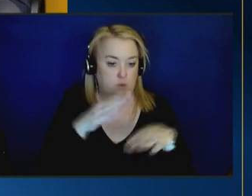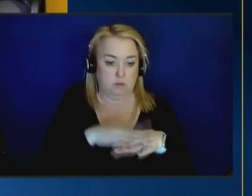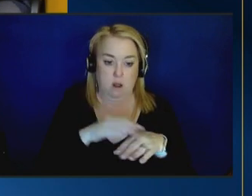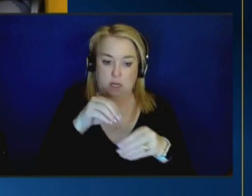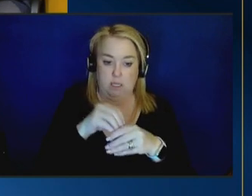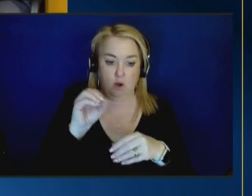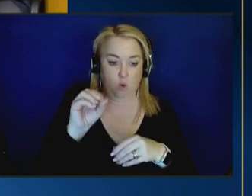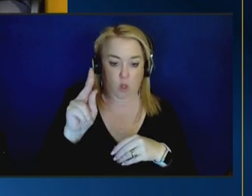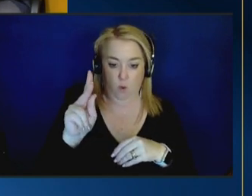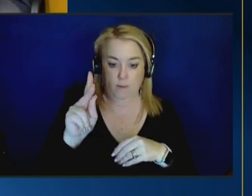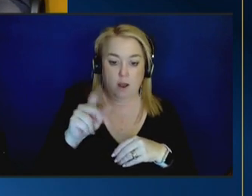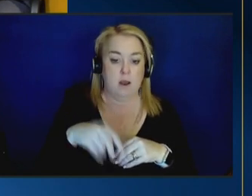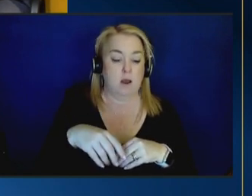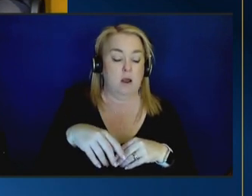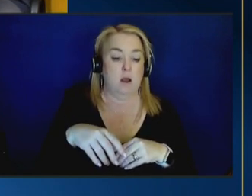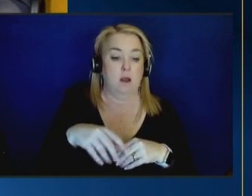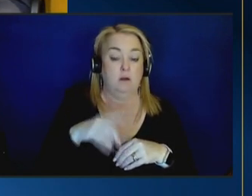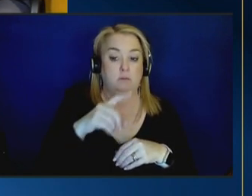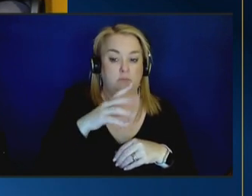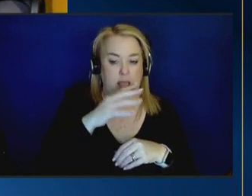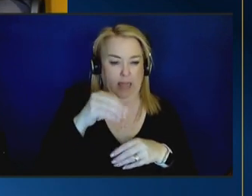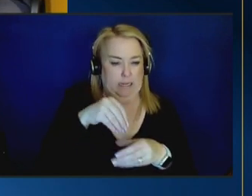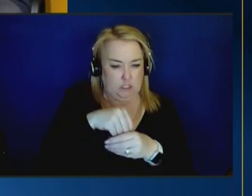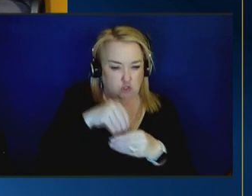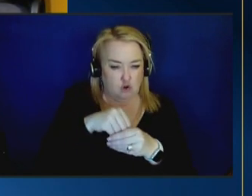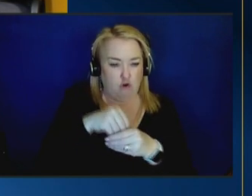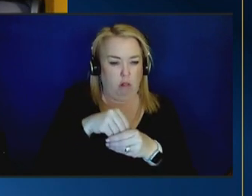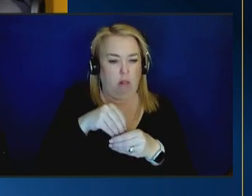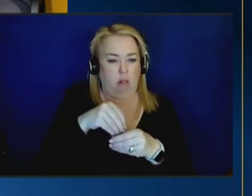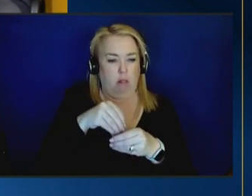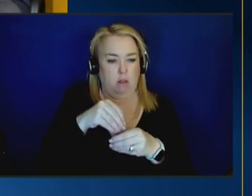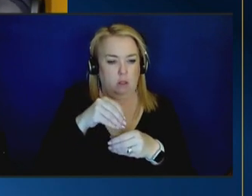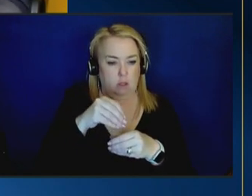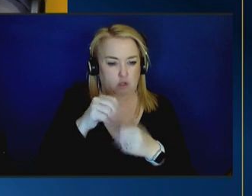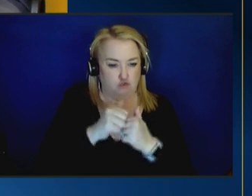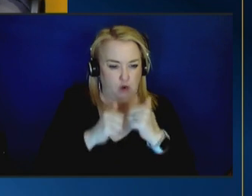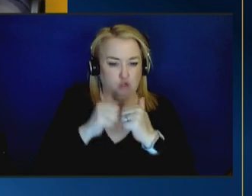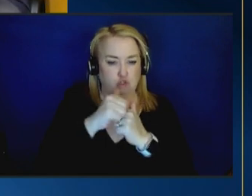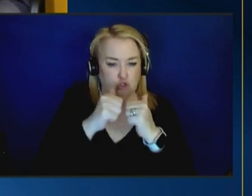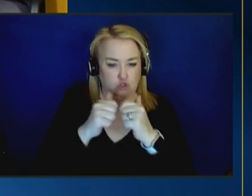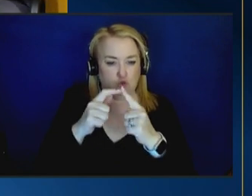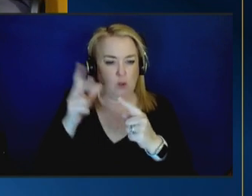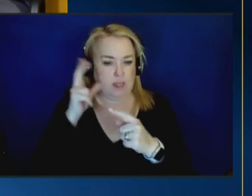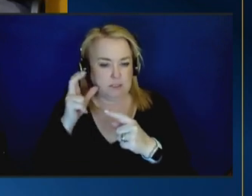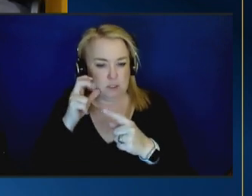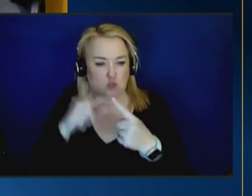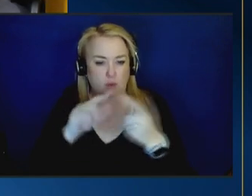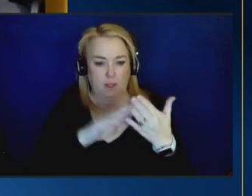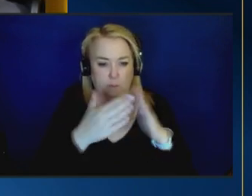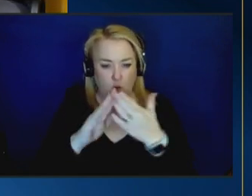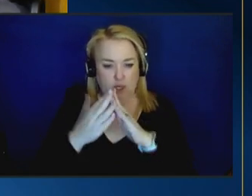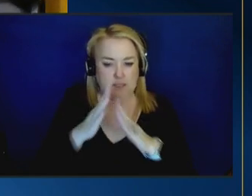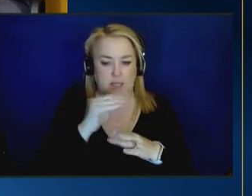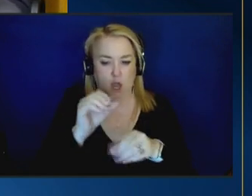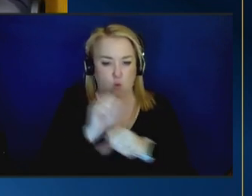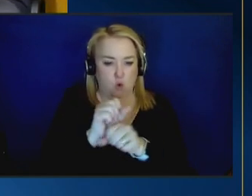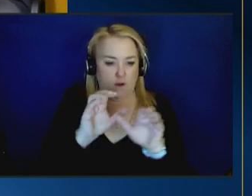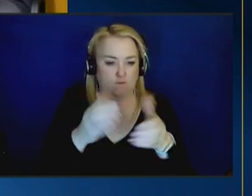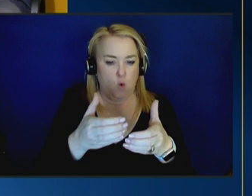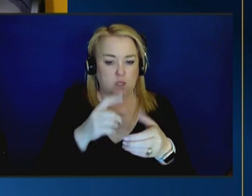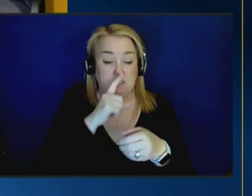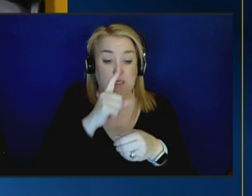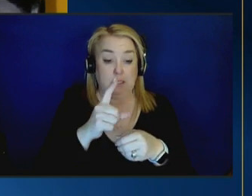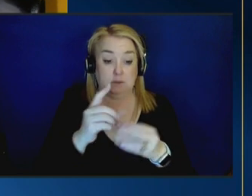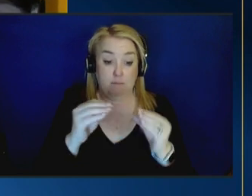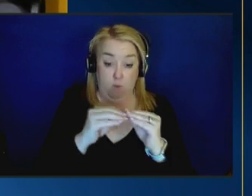as building internal structures and intentional structures to listen to our communities to listen to our workforce that is disproportionately made up of women and women of